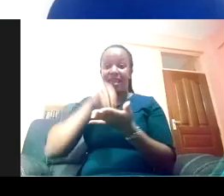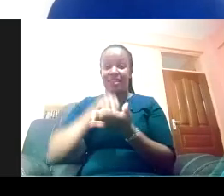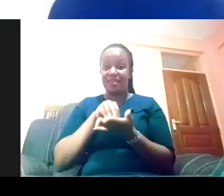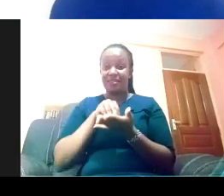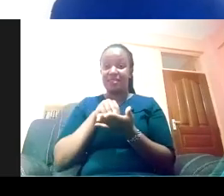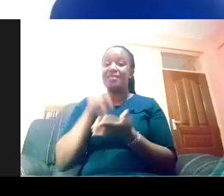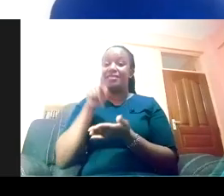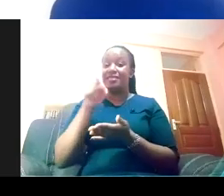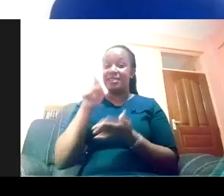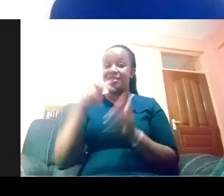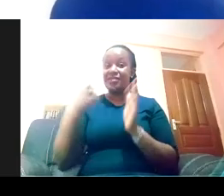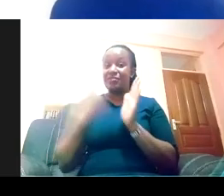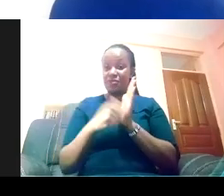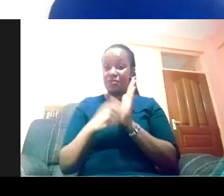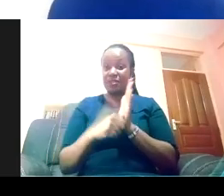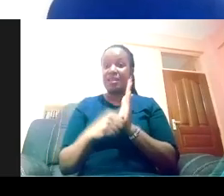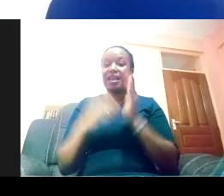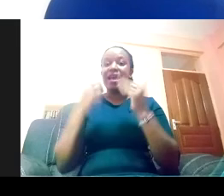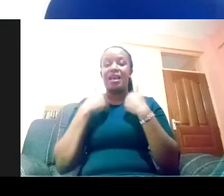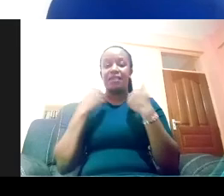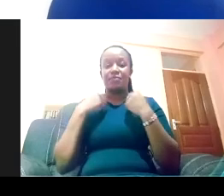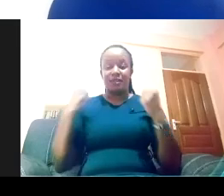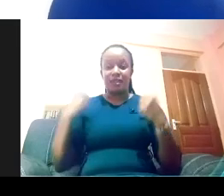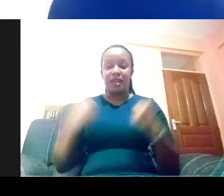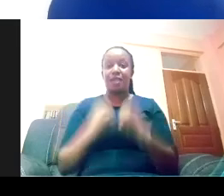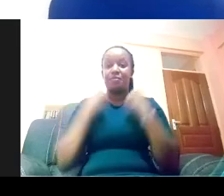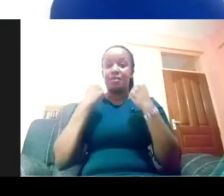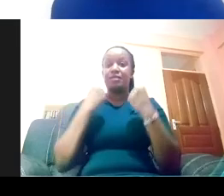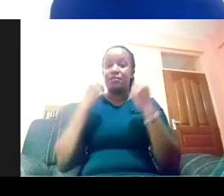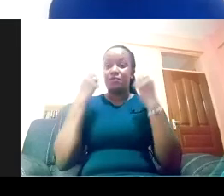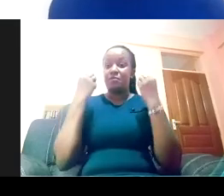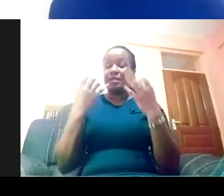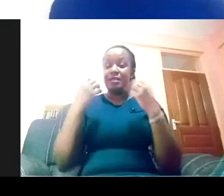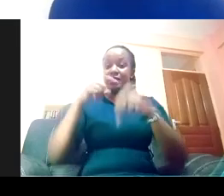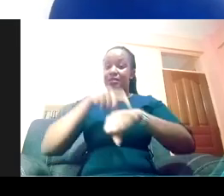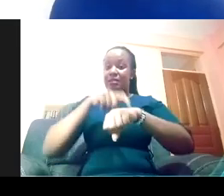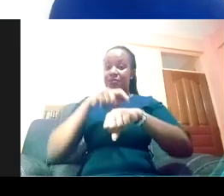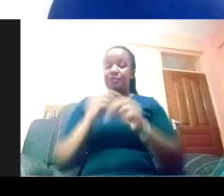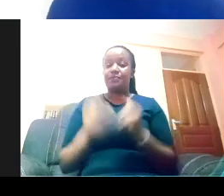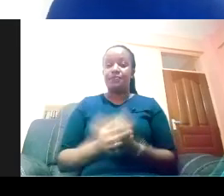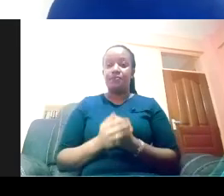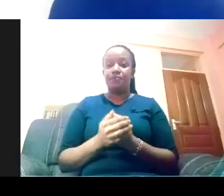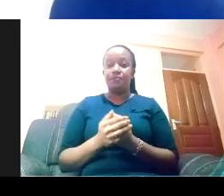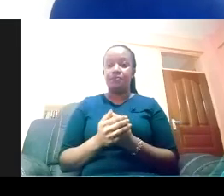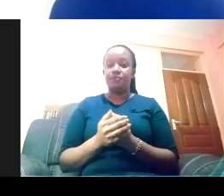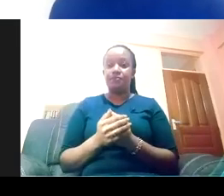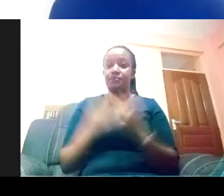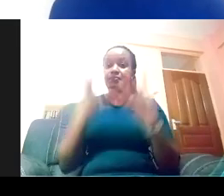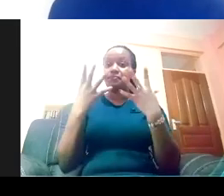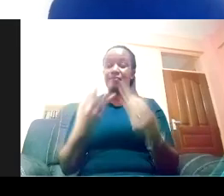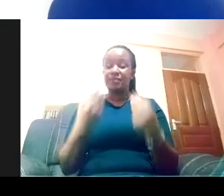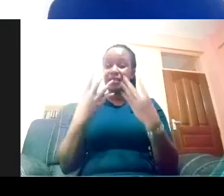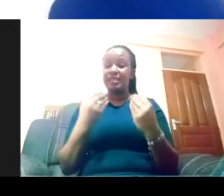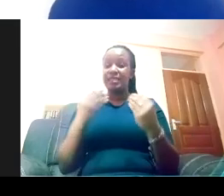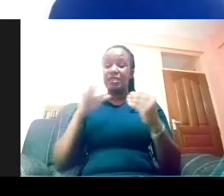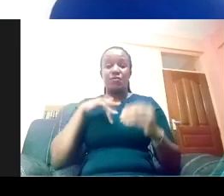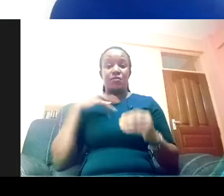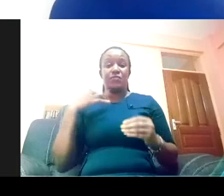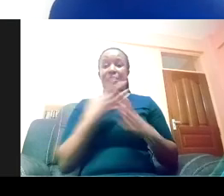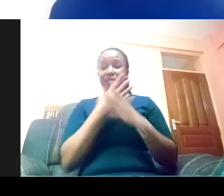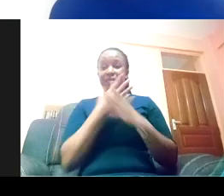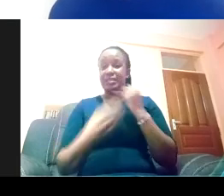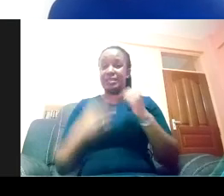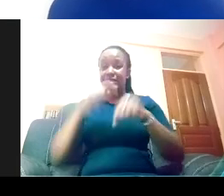have been centuries in the making. And so it is easy to get discouraged when we're trying to implement strategies,